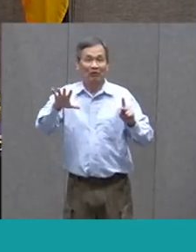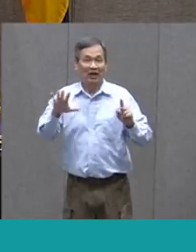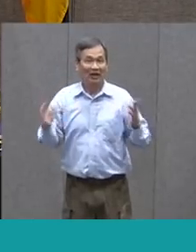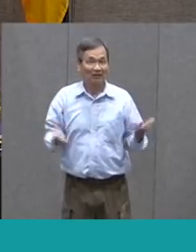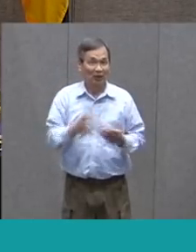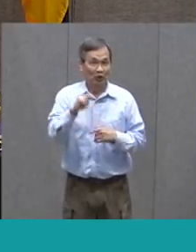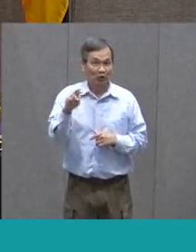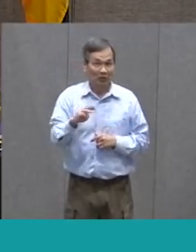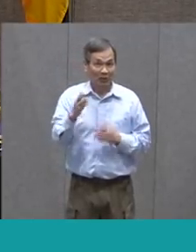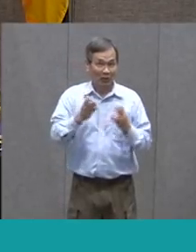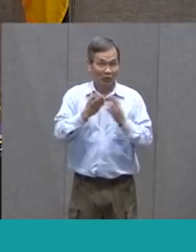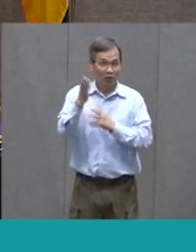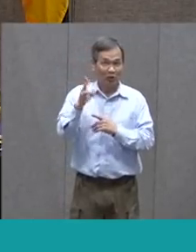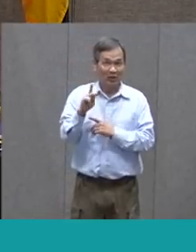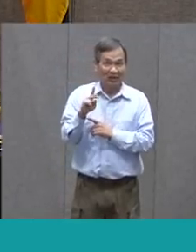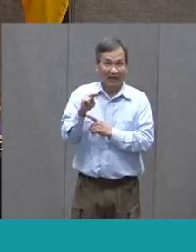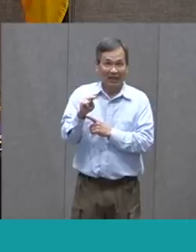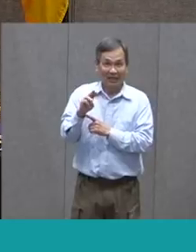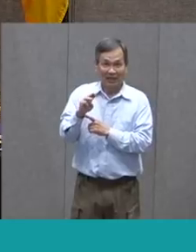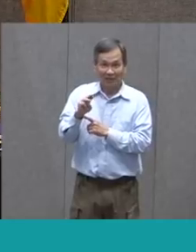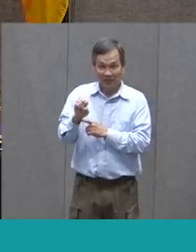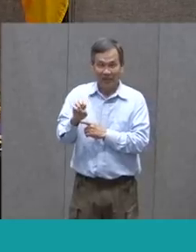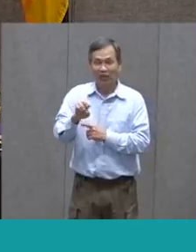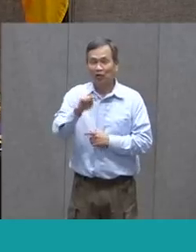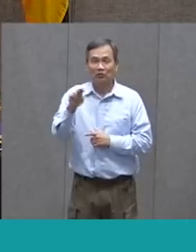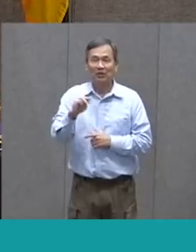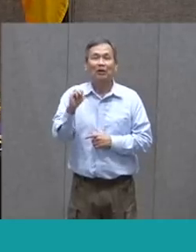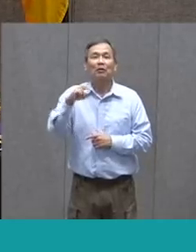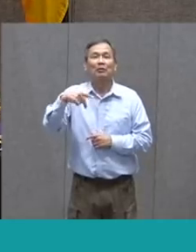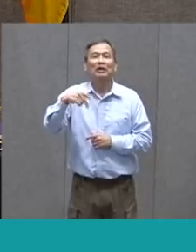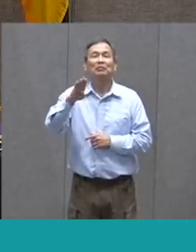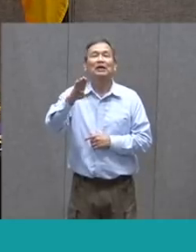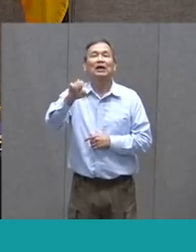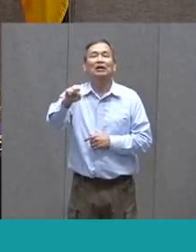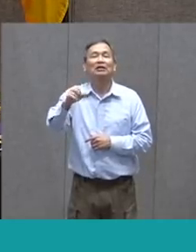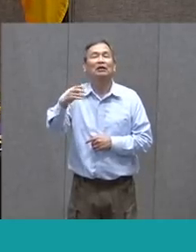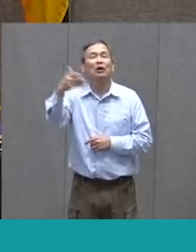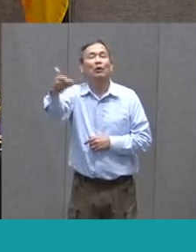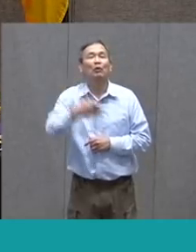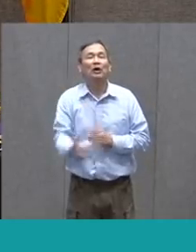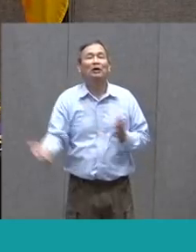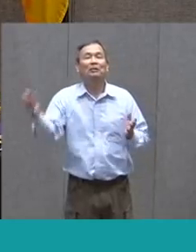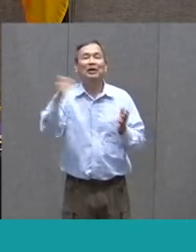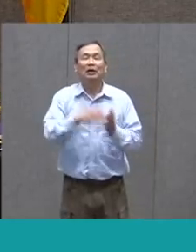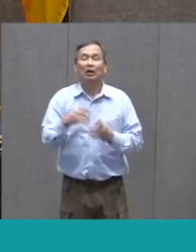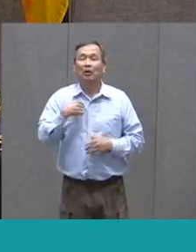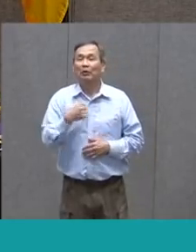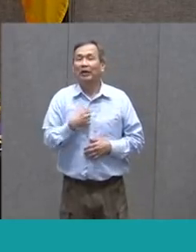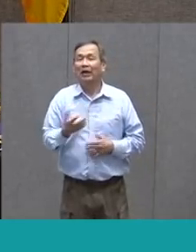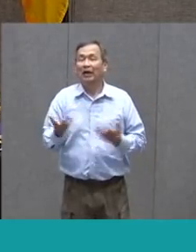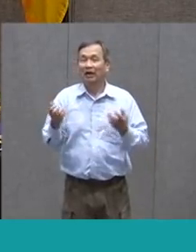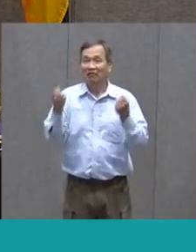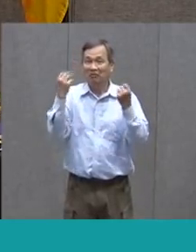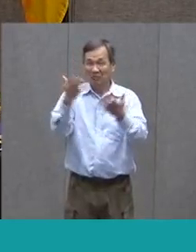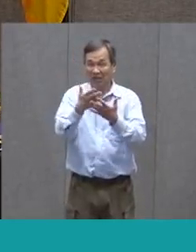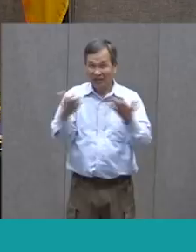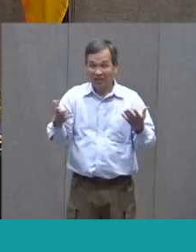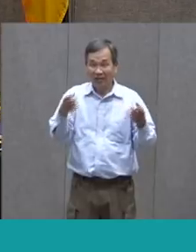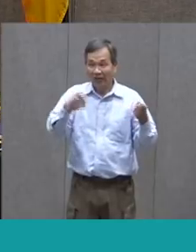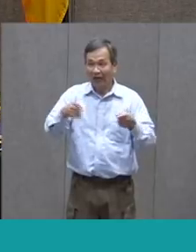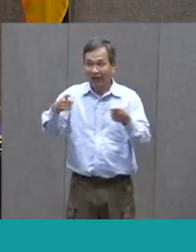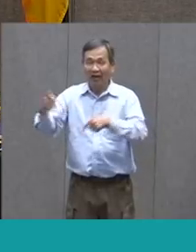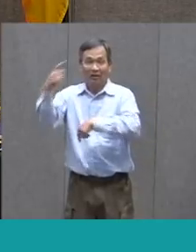New Mexico through our KNME New Mexico PBS channel. We wanna welcome you today, and we've got a lot of things going on